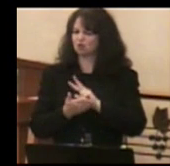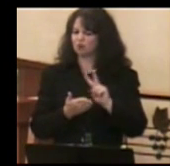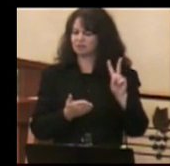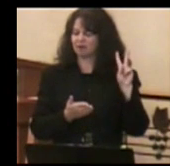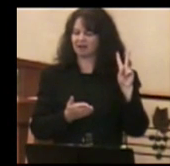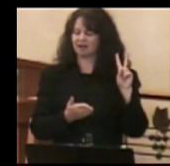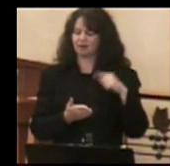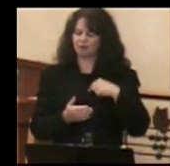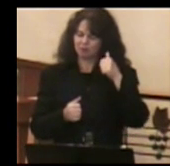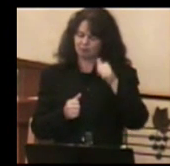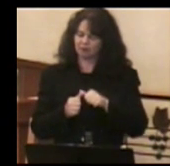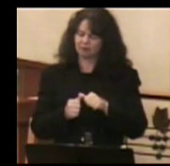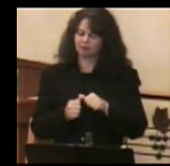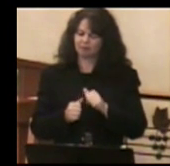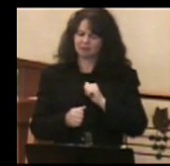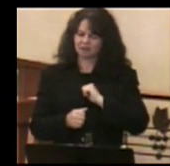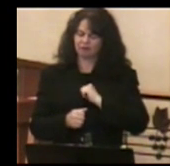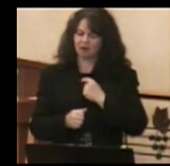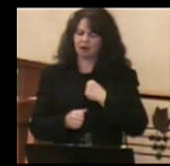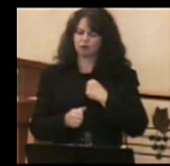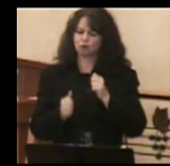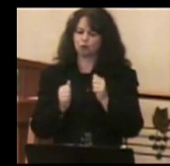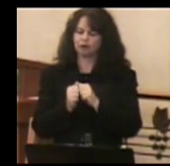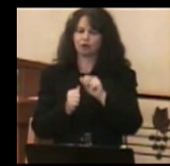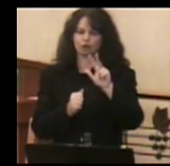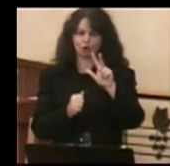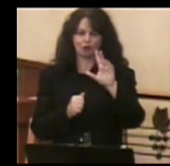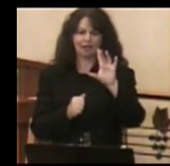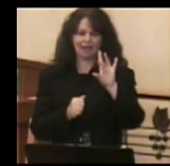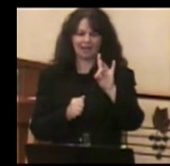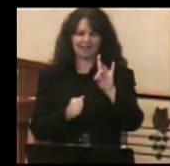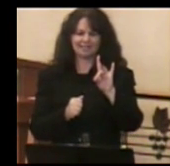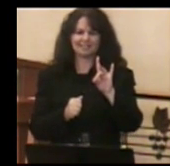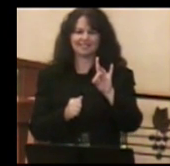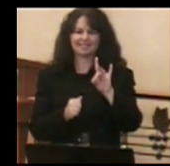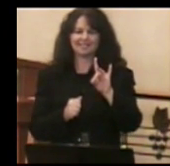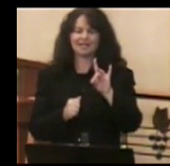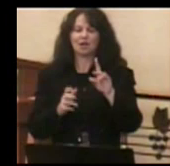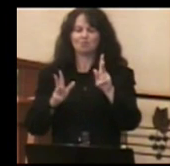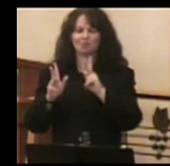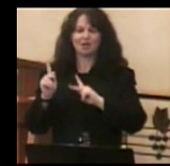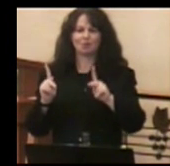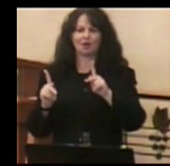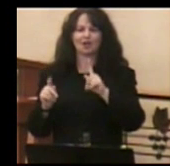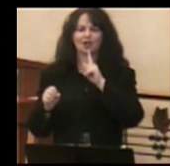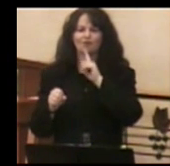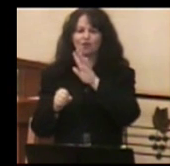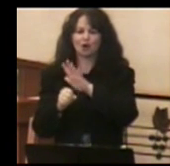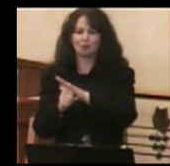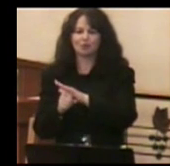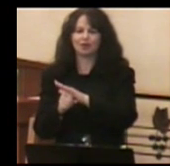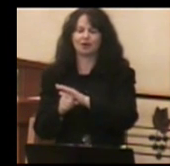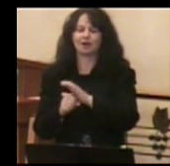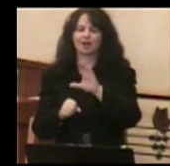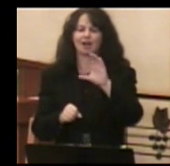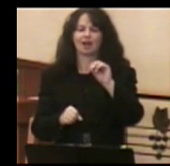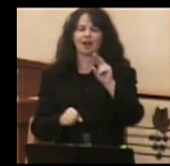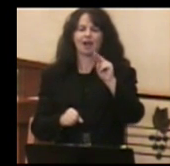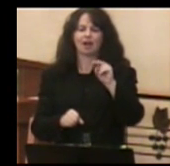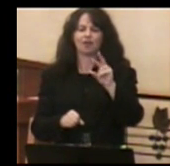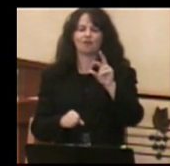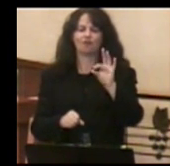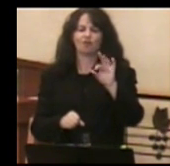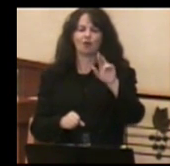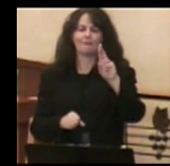ago as we gathered with 38 young people who affirmed their baptismal promises and who confirmed their